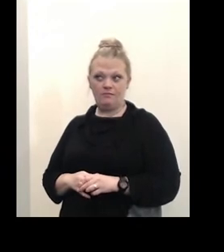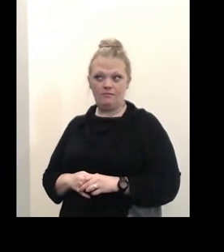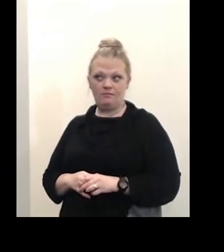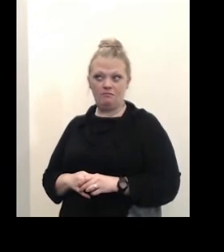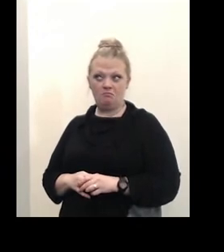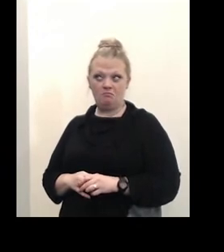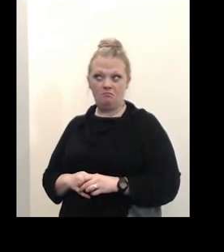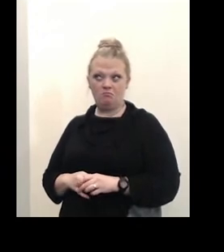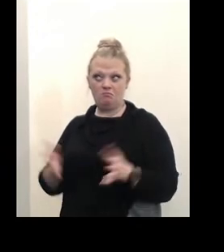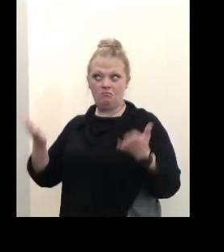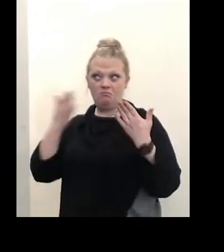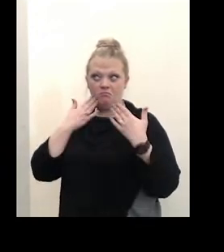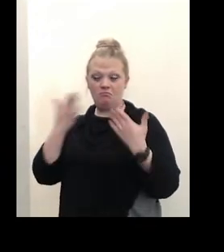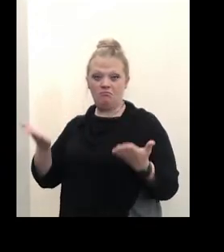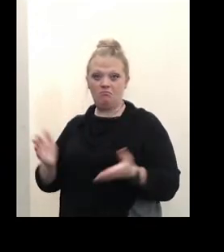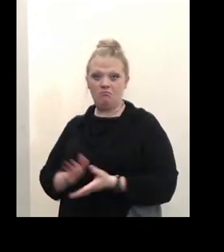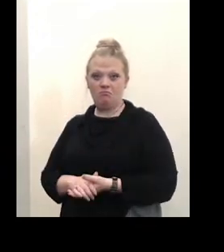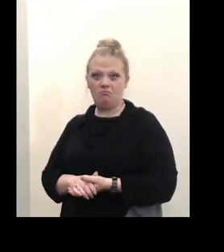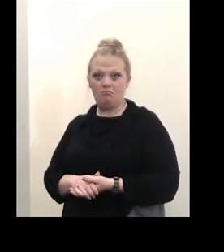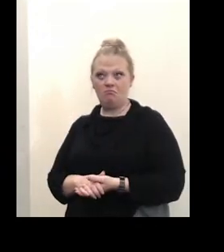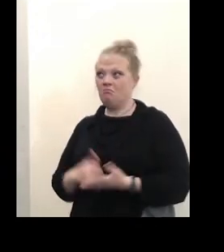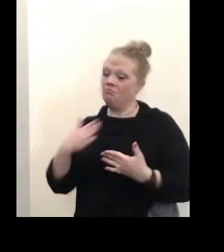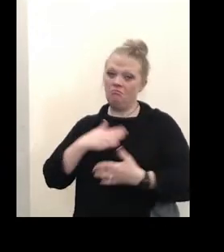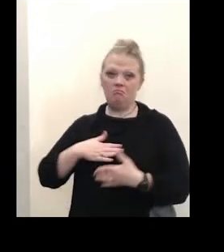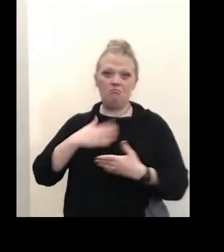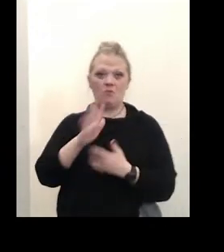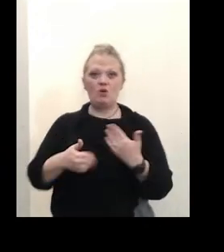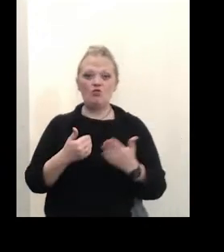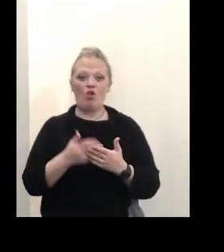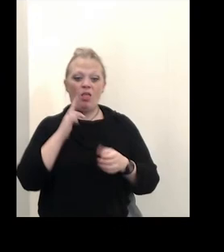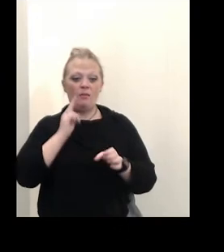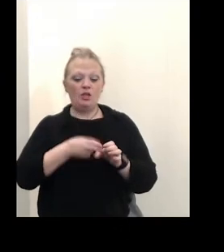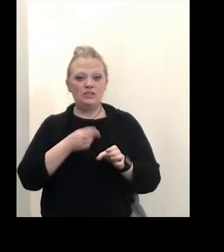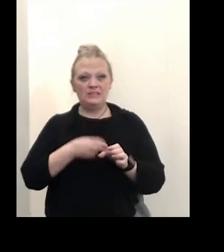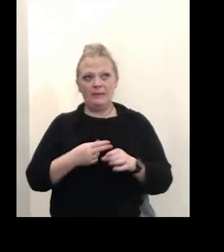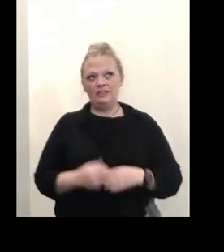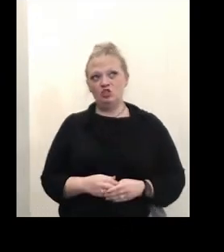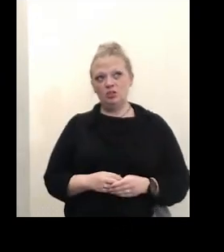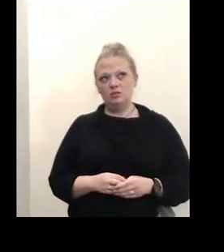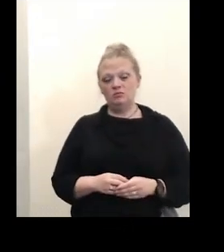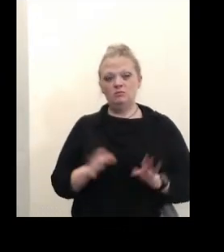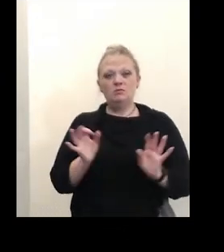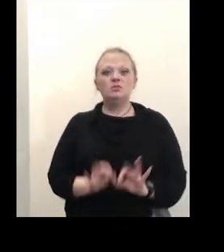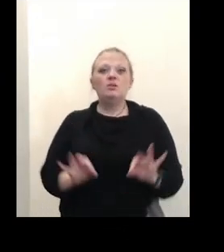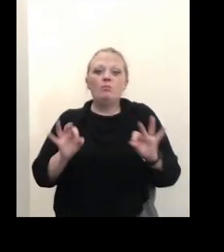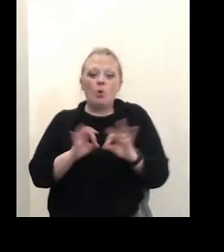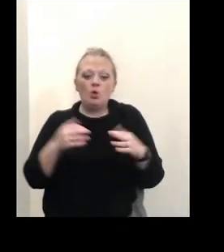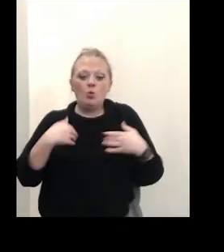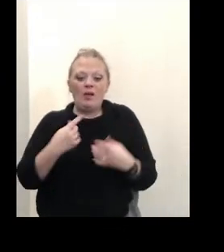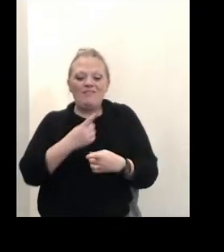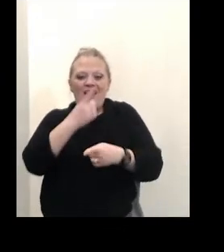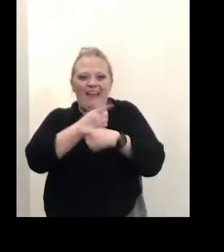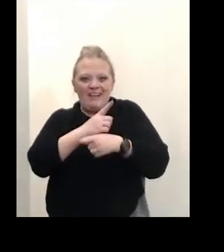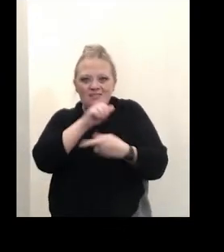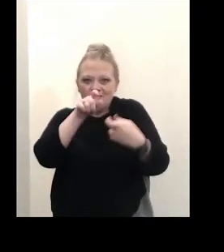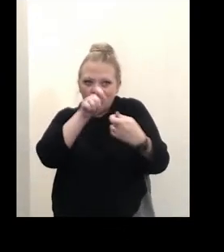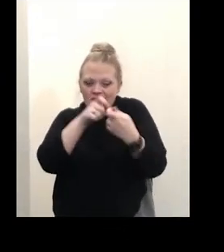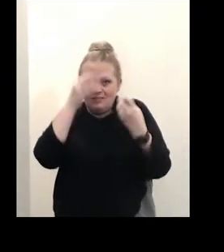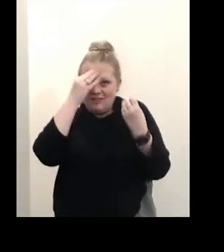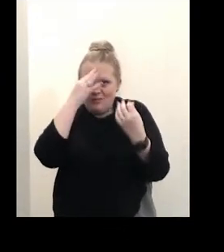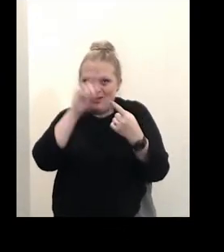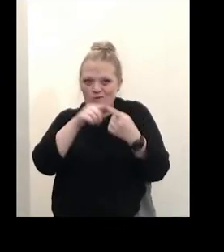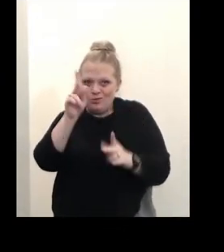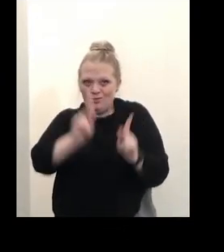thank you uh we appreciate all the media's participation it's important to get accurate information out to the public as i've said before